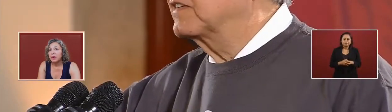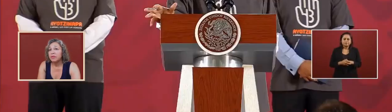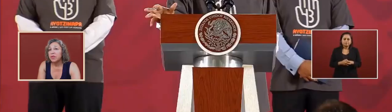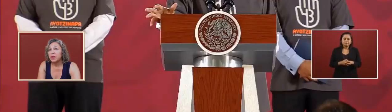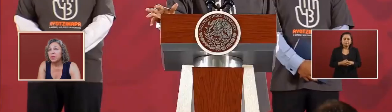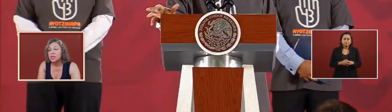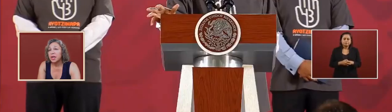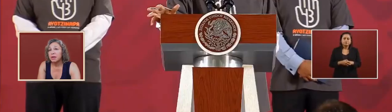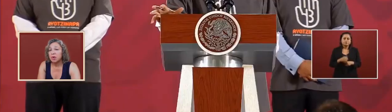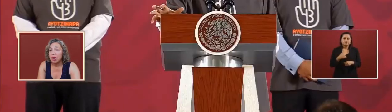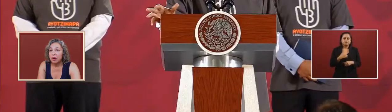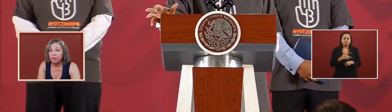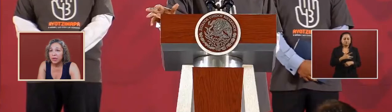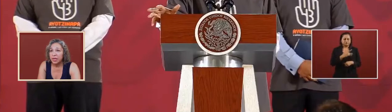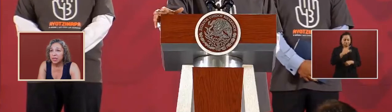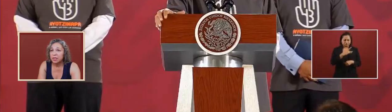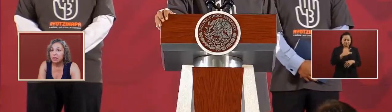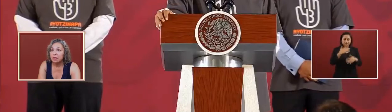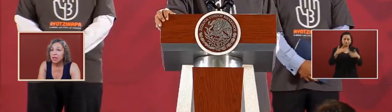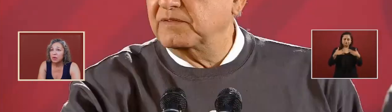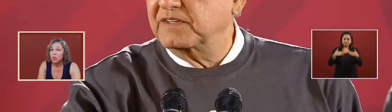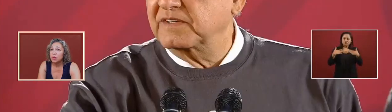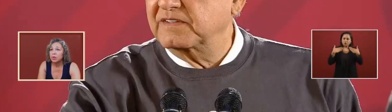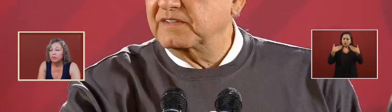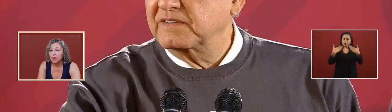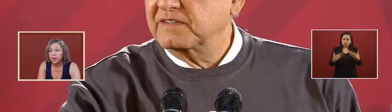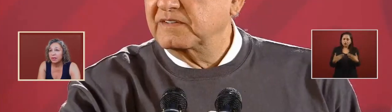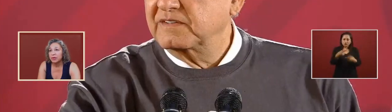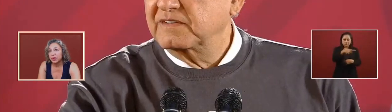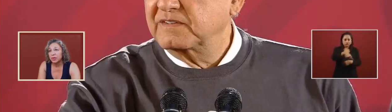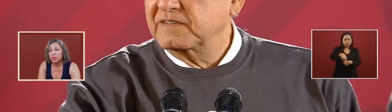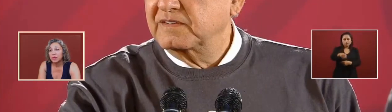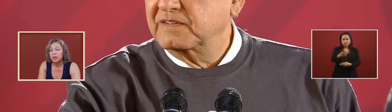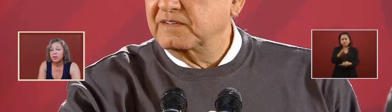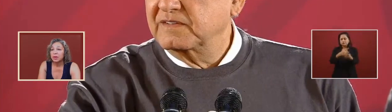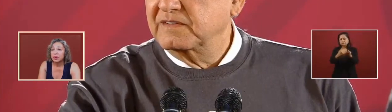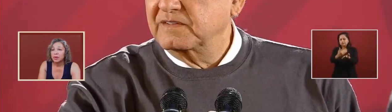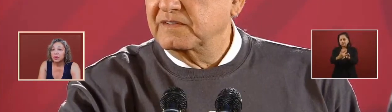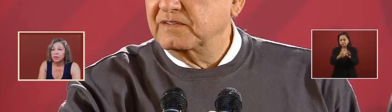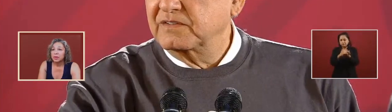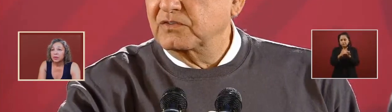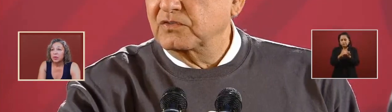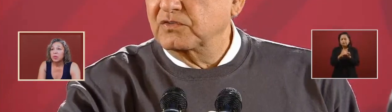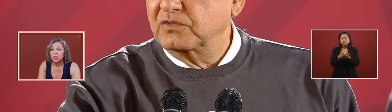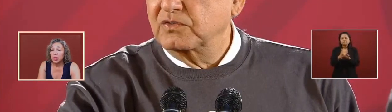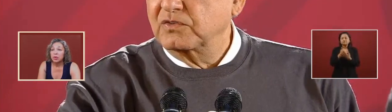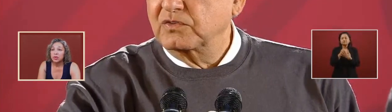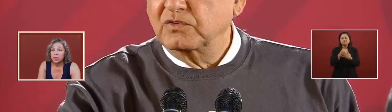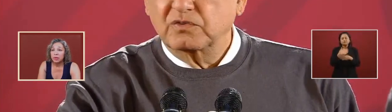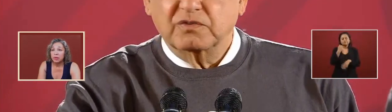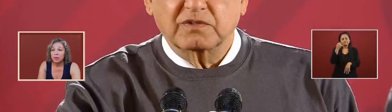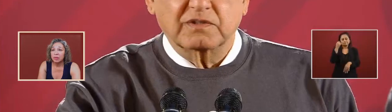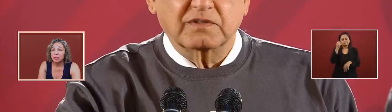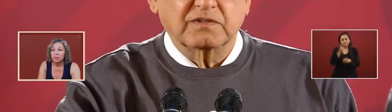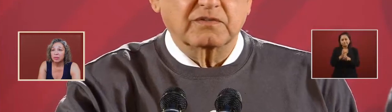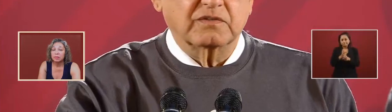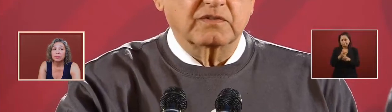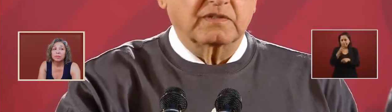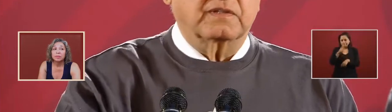and for that reason i am confident that we will find the truth we will know the truth